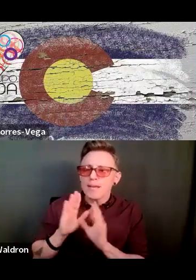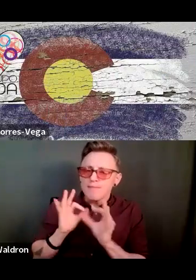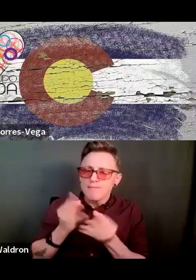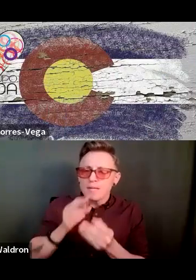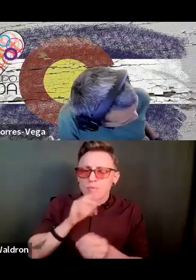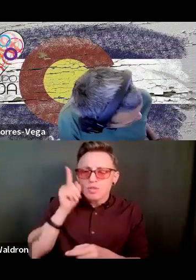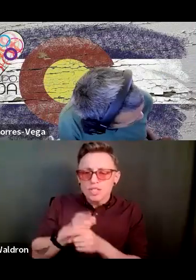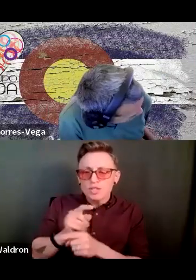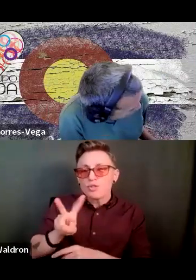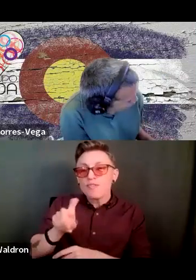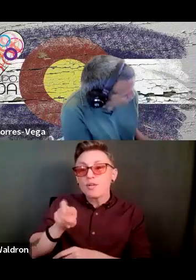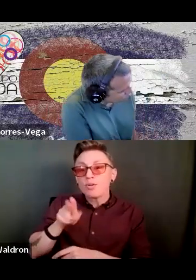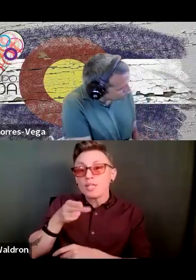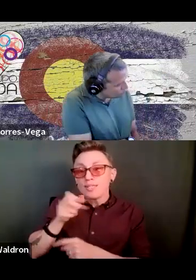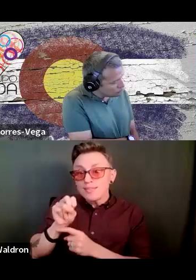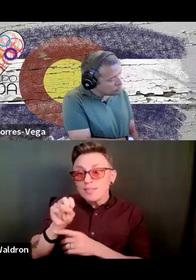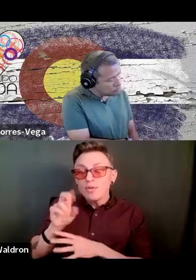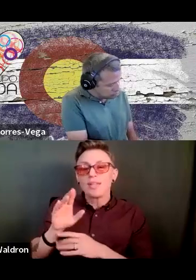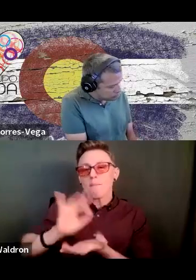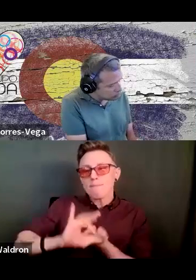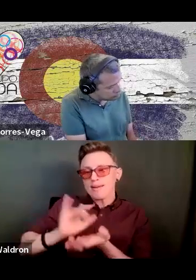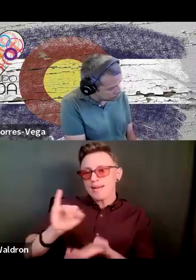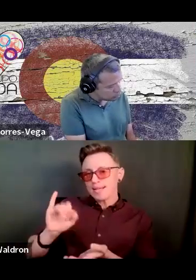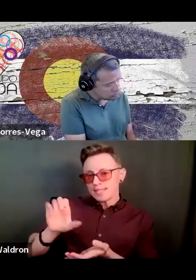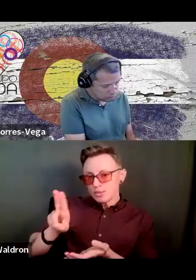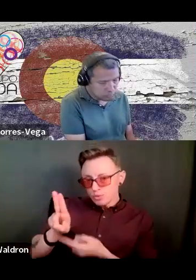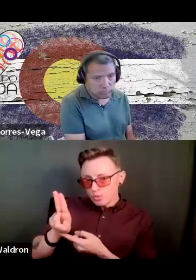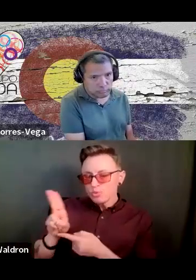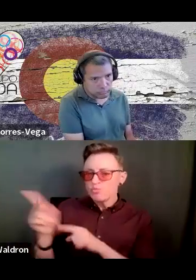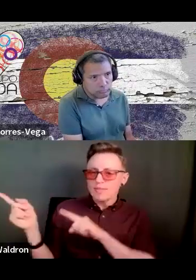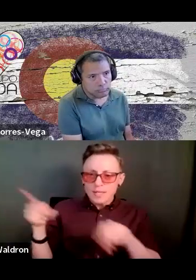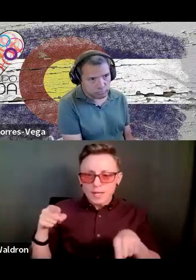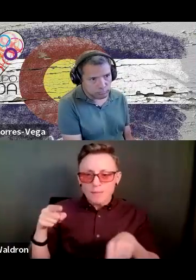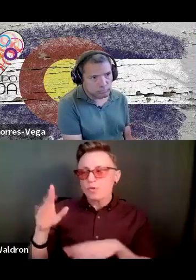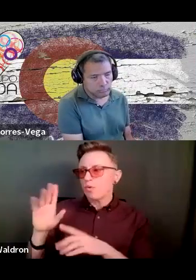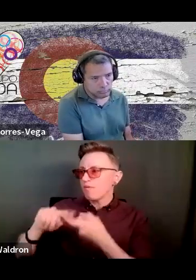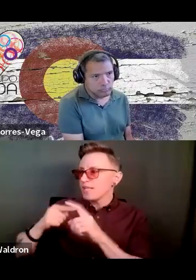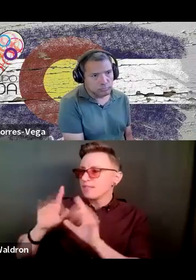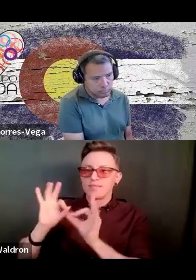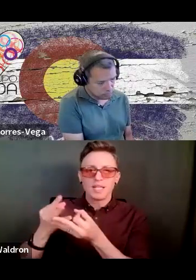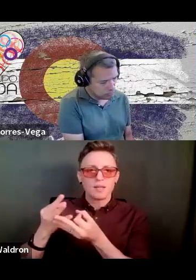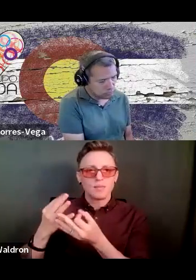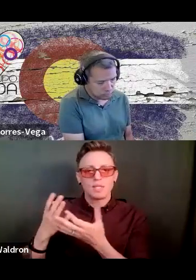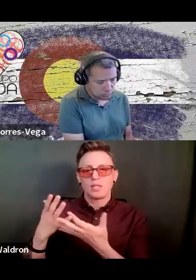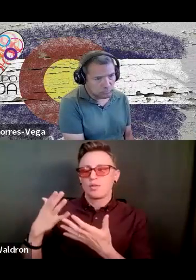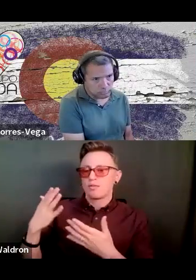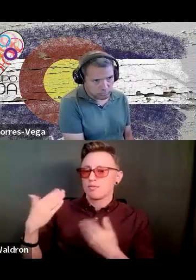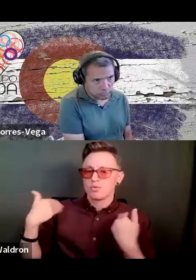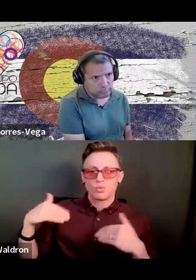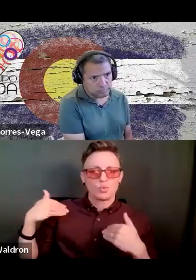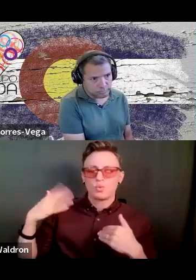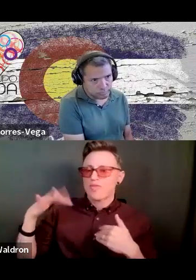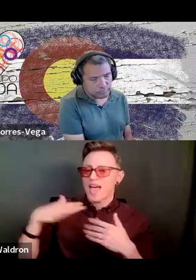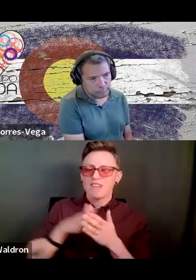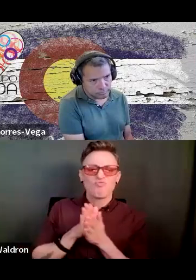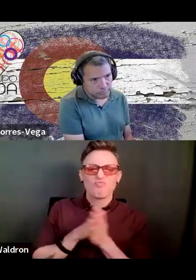that showed up when I was in the medical ICU, right? My friends, my family, they are what motivate me the most. Like there's a hierarchy, right? Like that's always what drives me